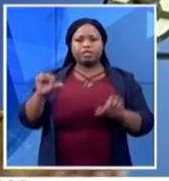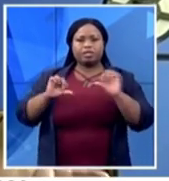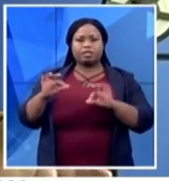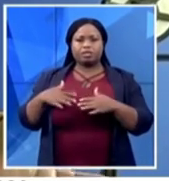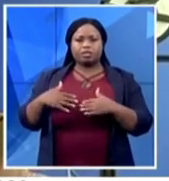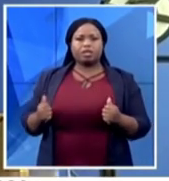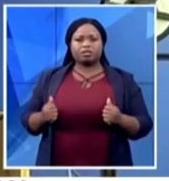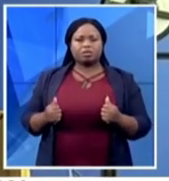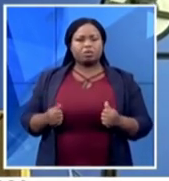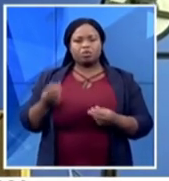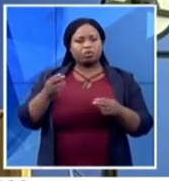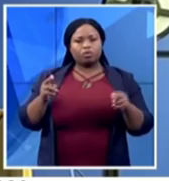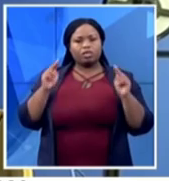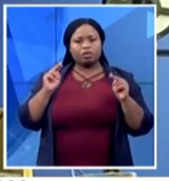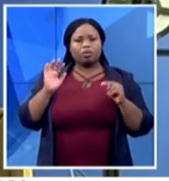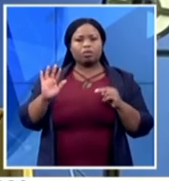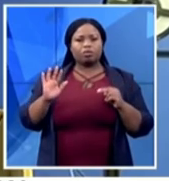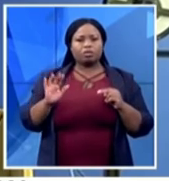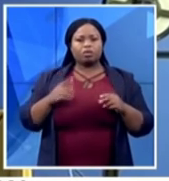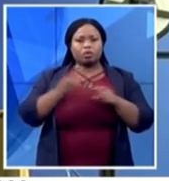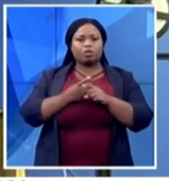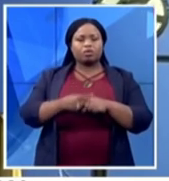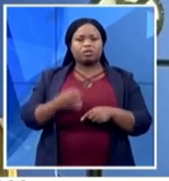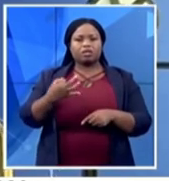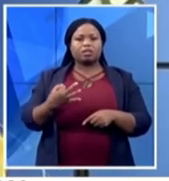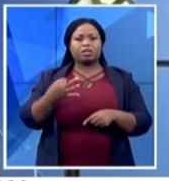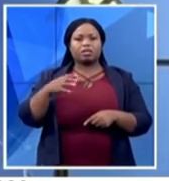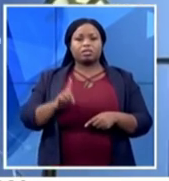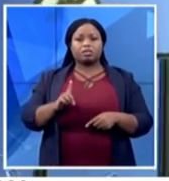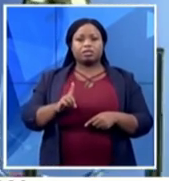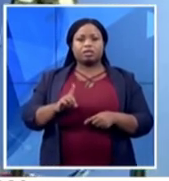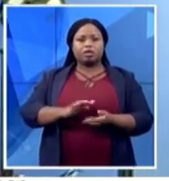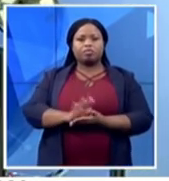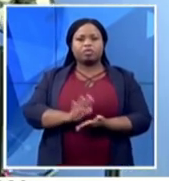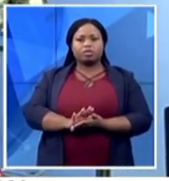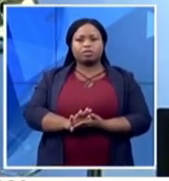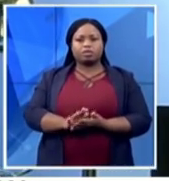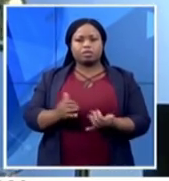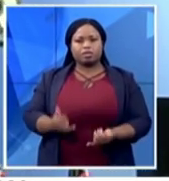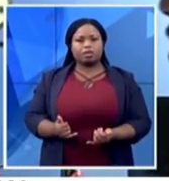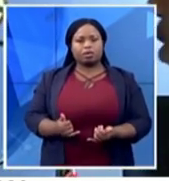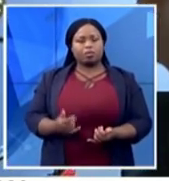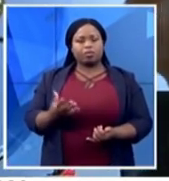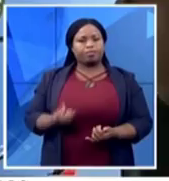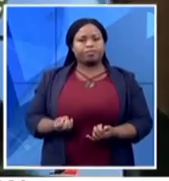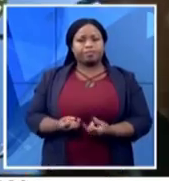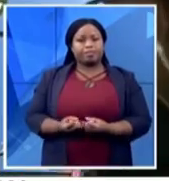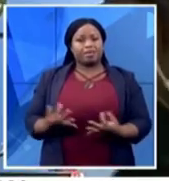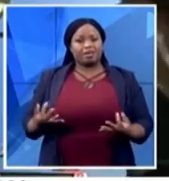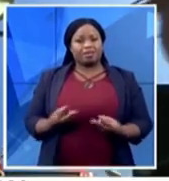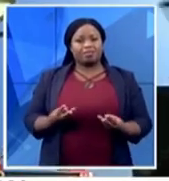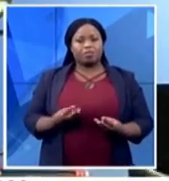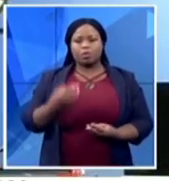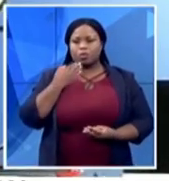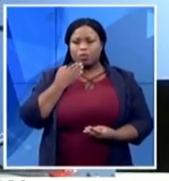we loaded them on our 3D printers and now we're actually producing and we actually have quite a lot of people adding in this but we actually need a lot more people to help. Alright, so